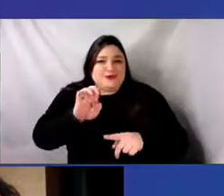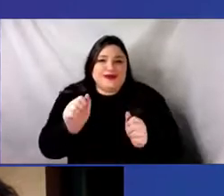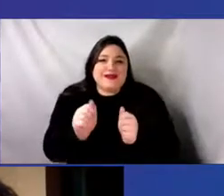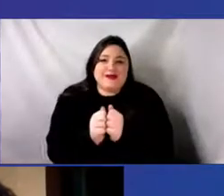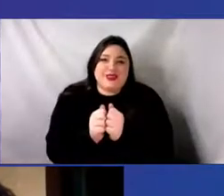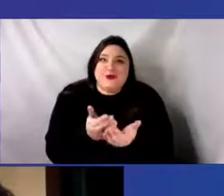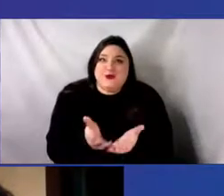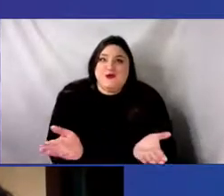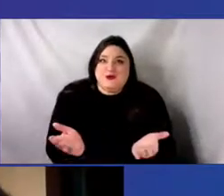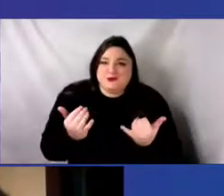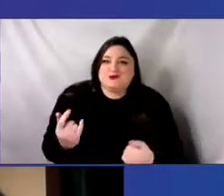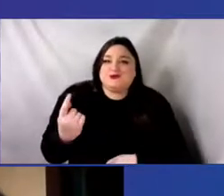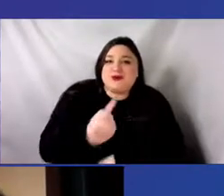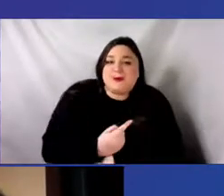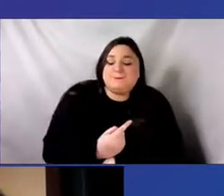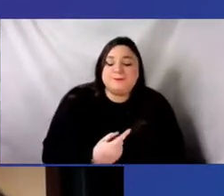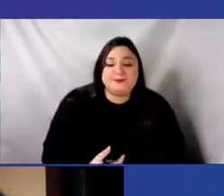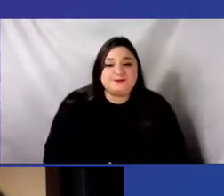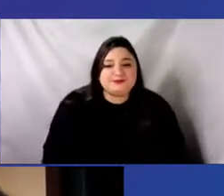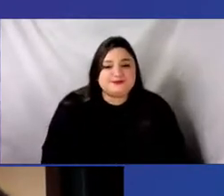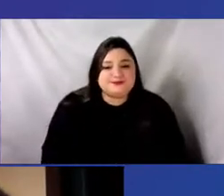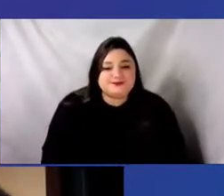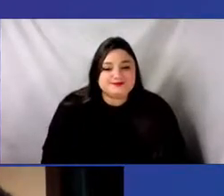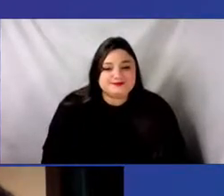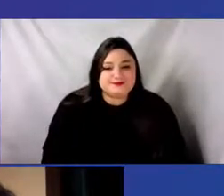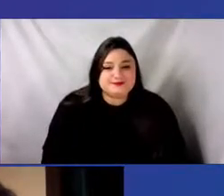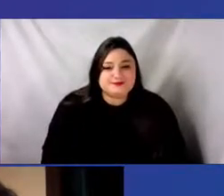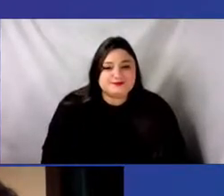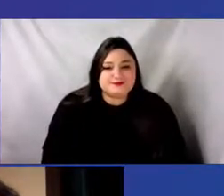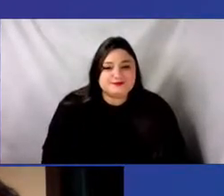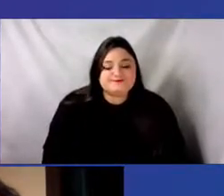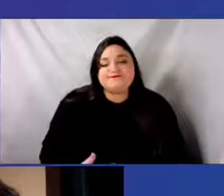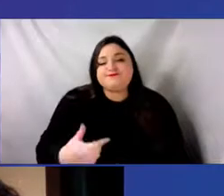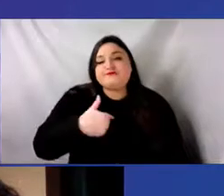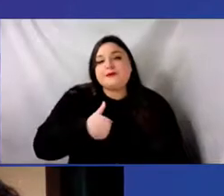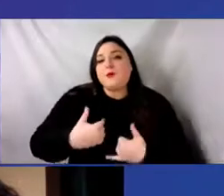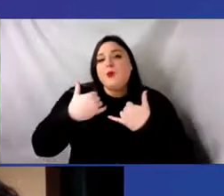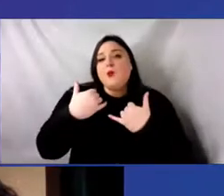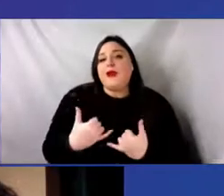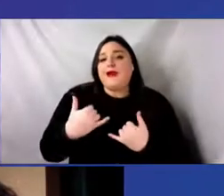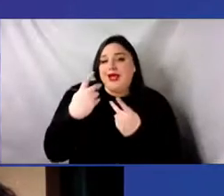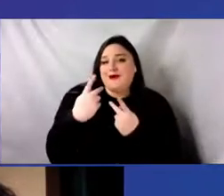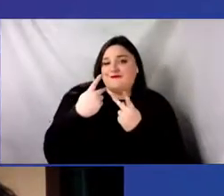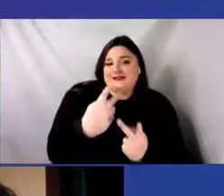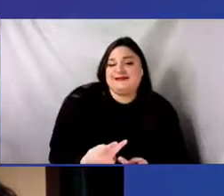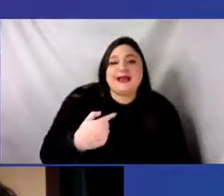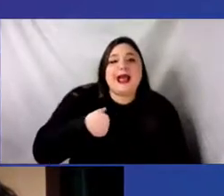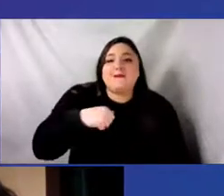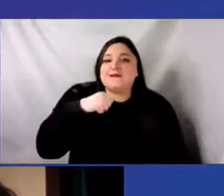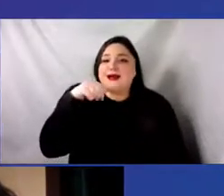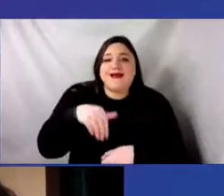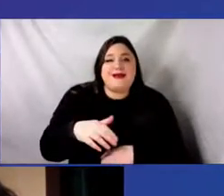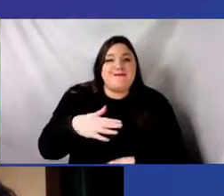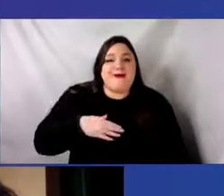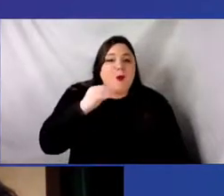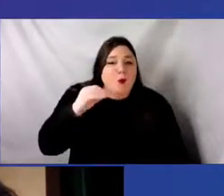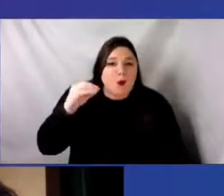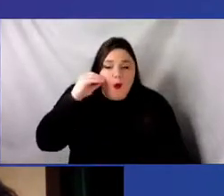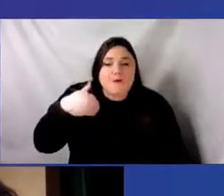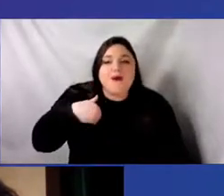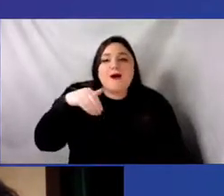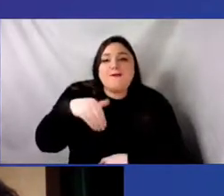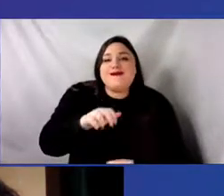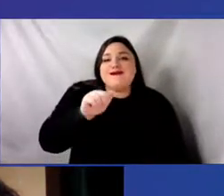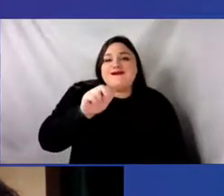I am visiting right now. I'm not, I'm not at my home, but I am visiting the city of Ann Arbor, Michigan that